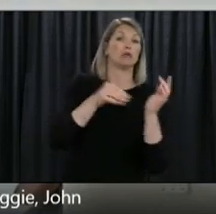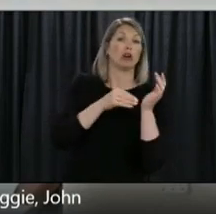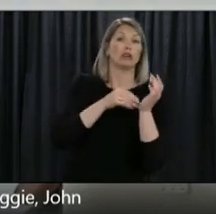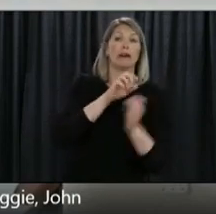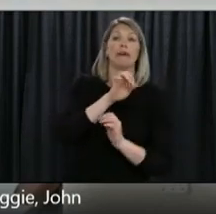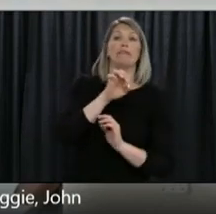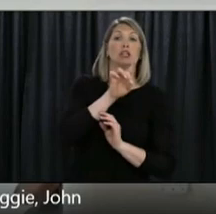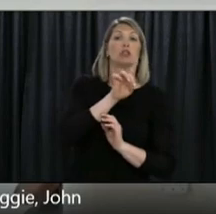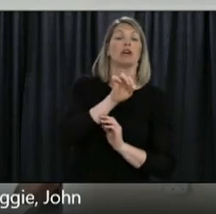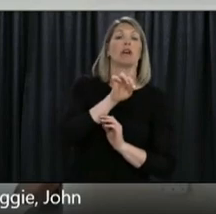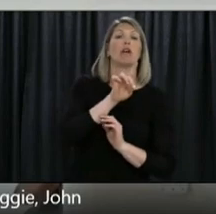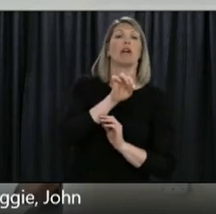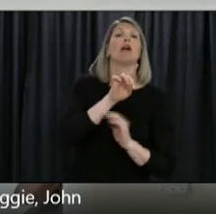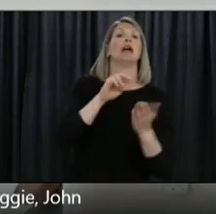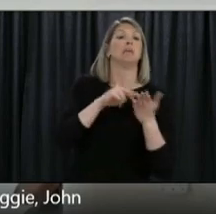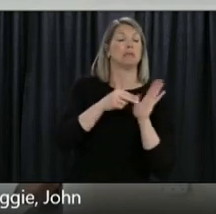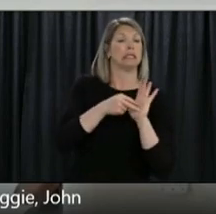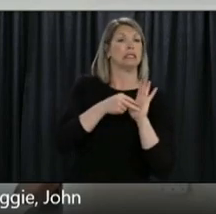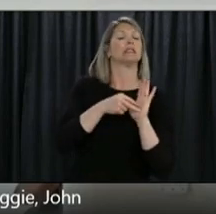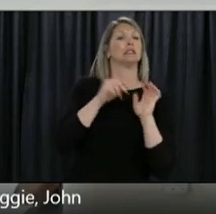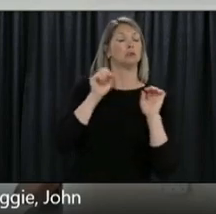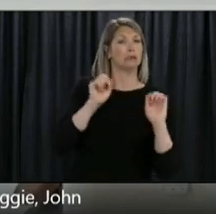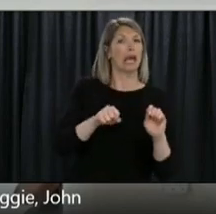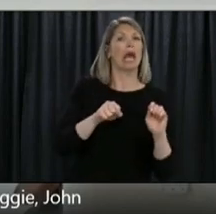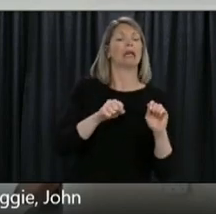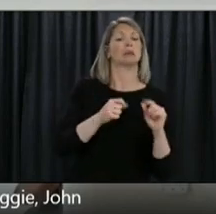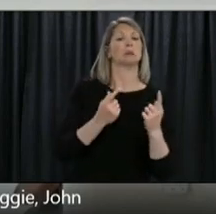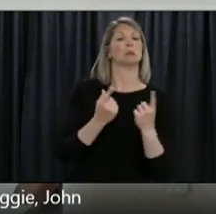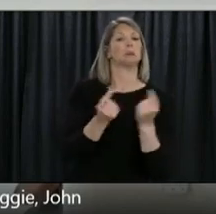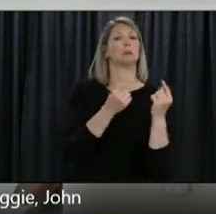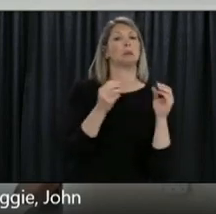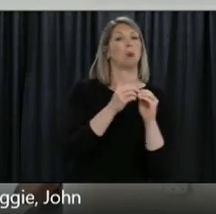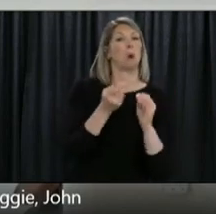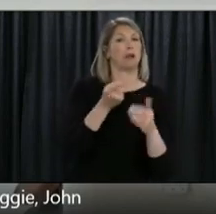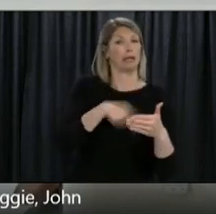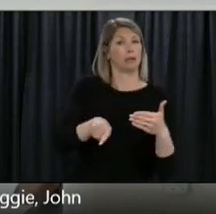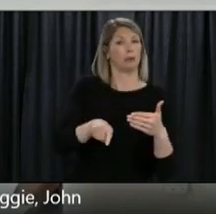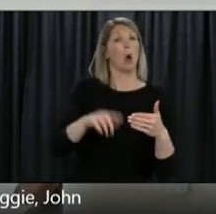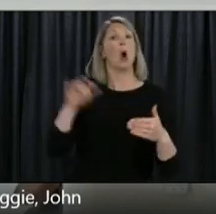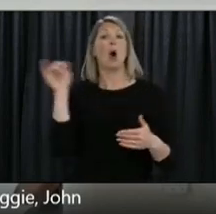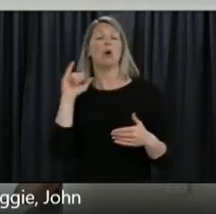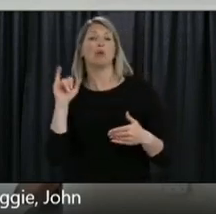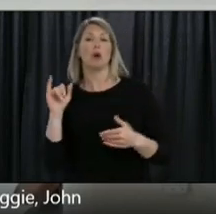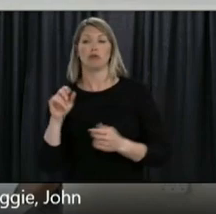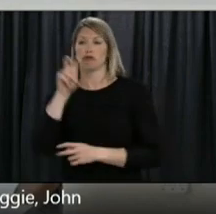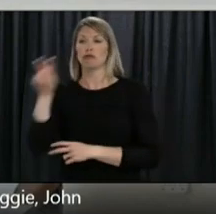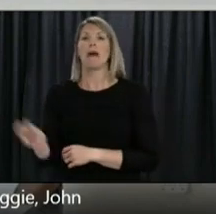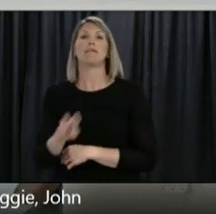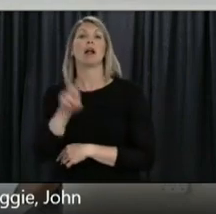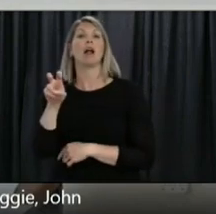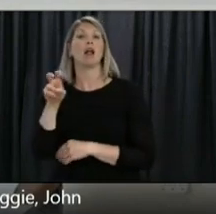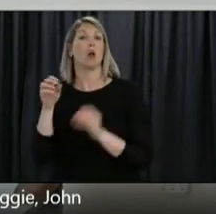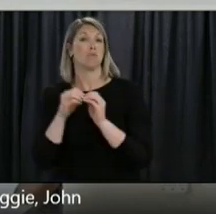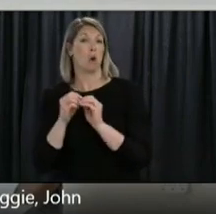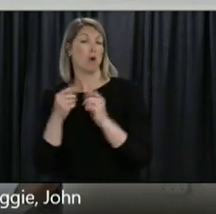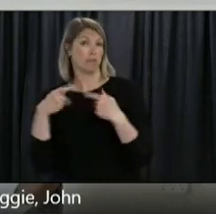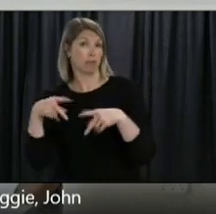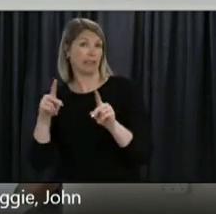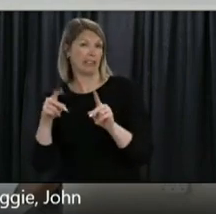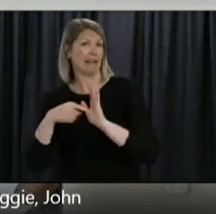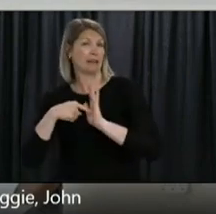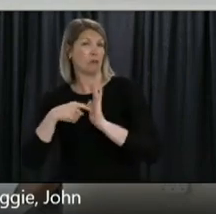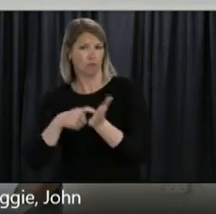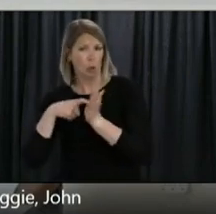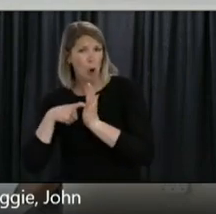discretion in travel. It's not just essential travel anymore. So there will be campgrounds available outdoor pools